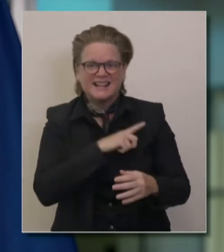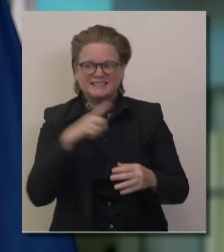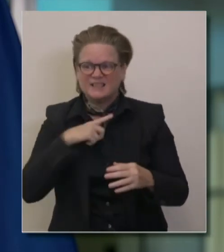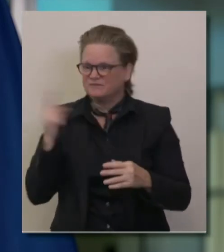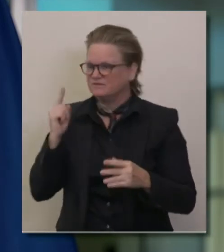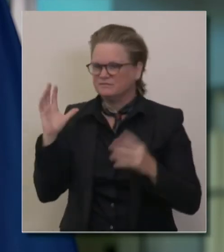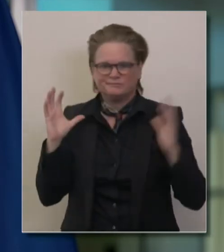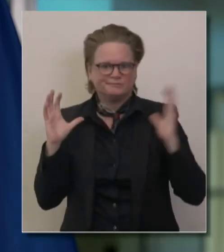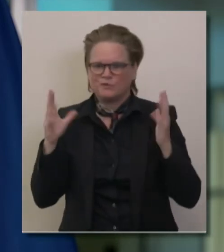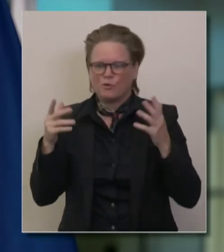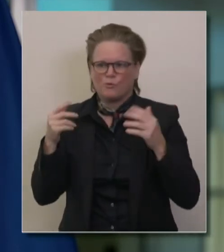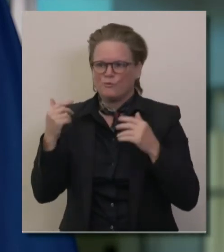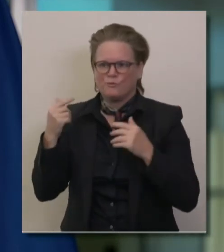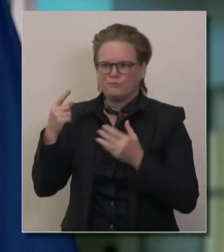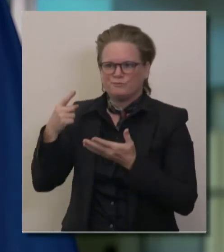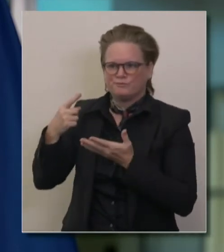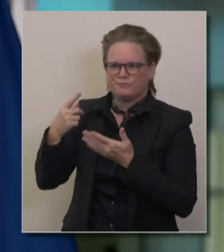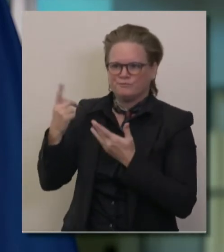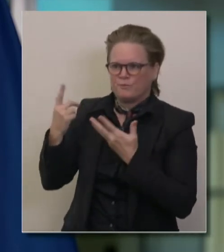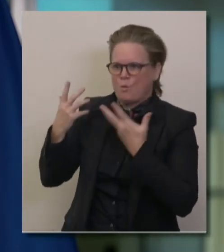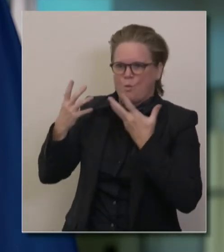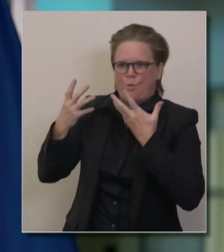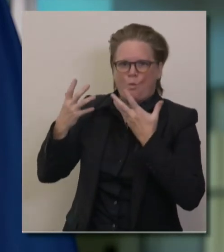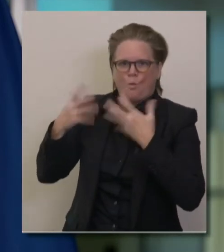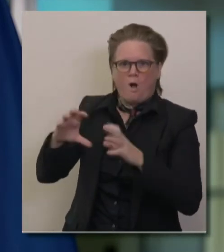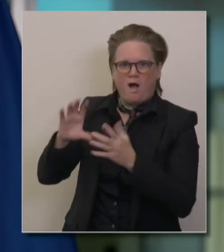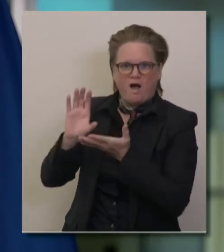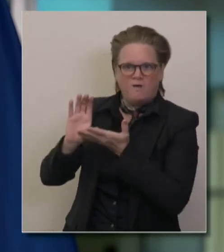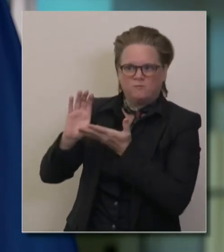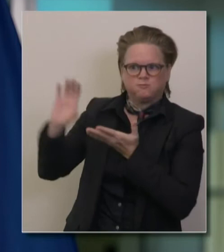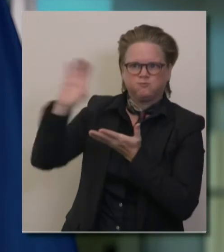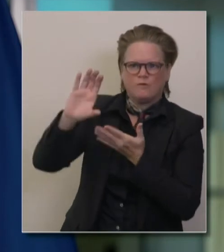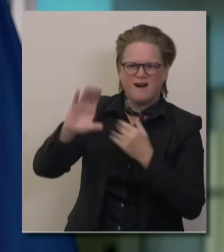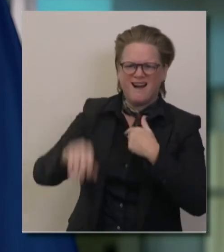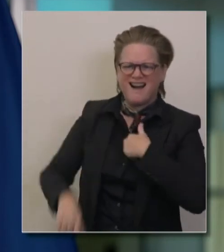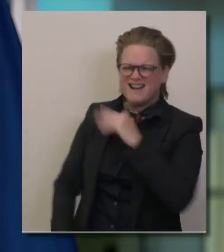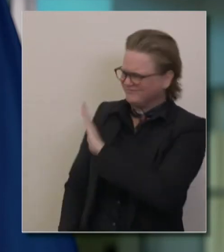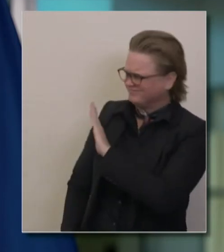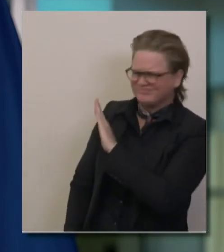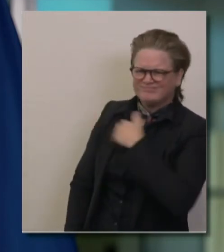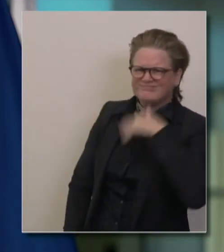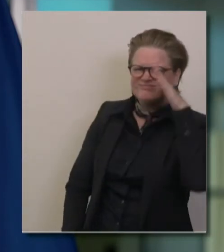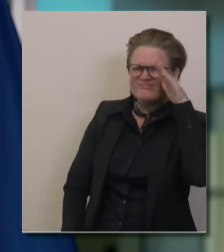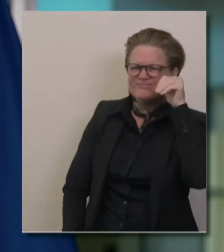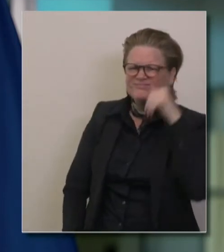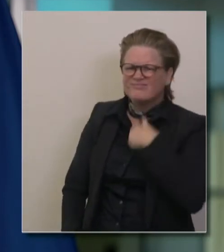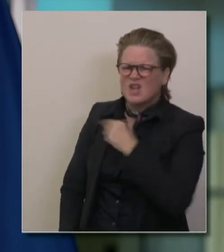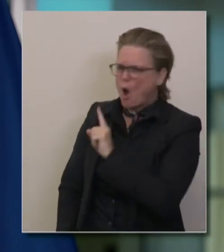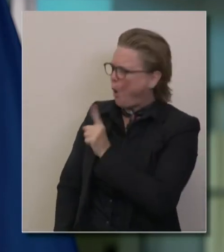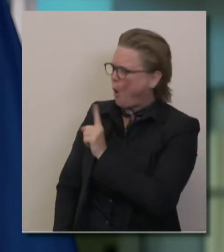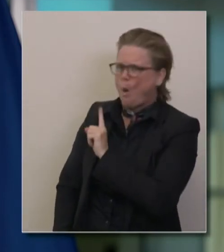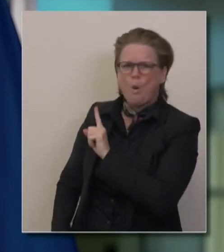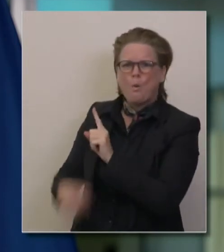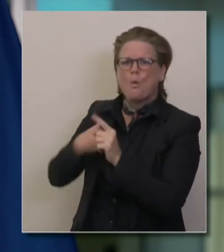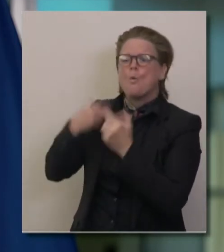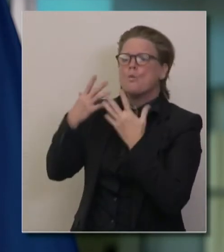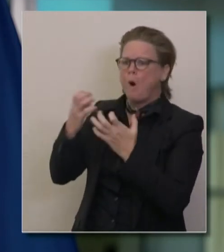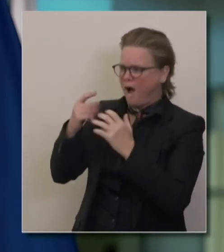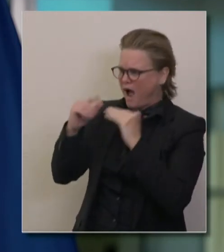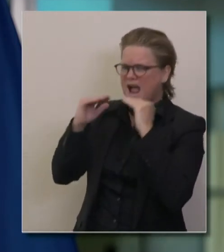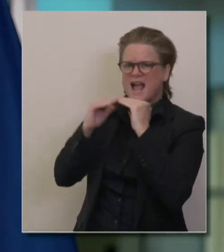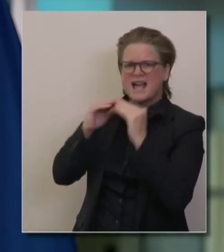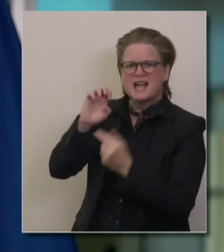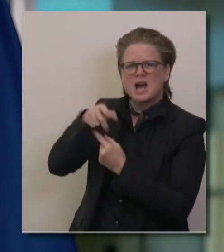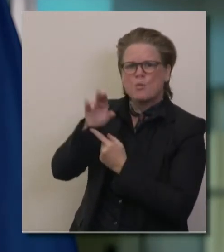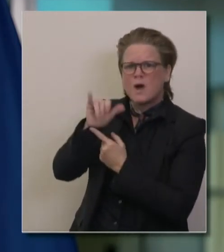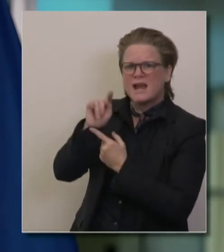I did, in terms of that equity overlay. And we were stubborn about it. And we maintained a firmness of focus. And we were able